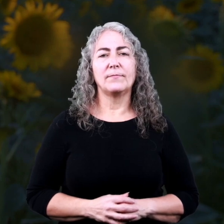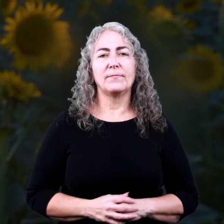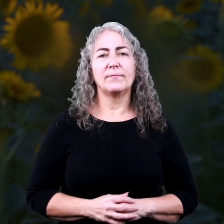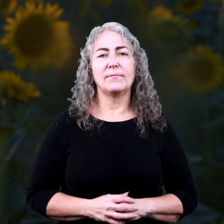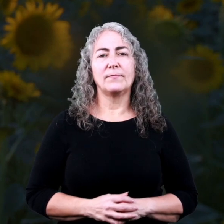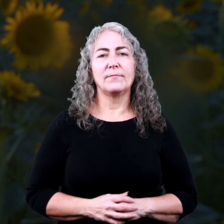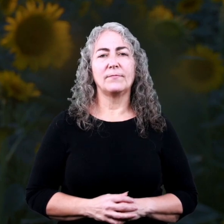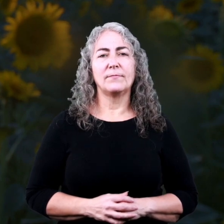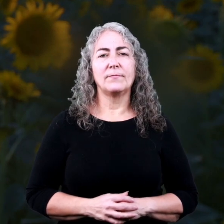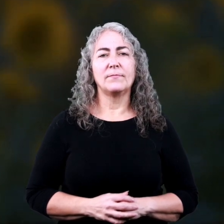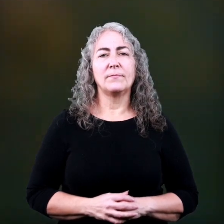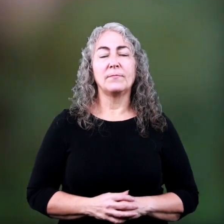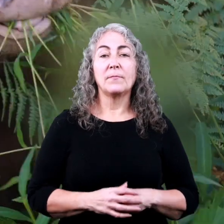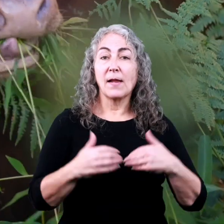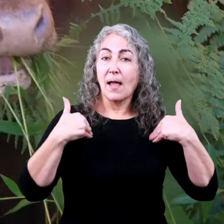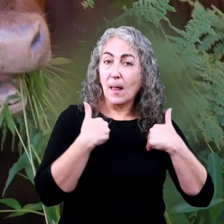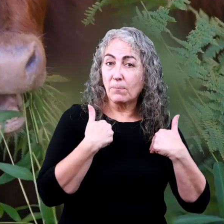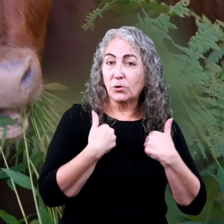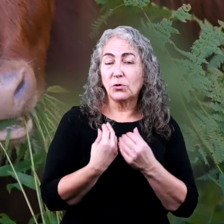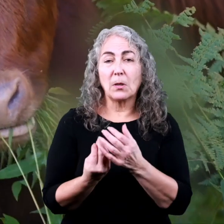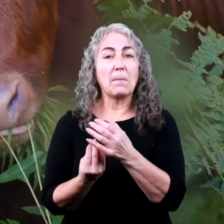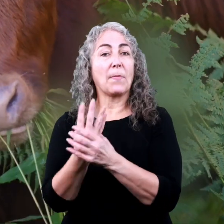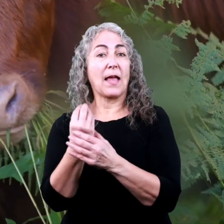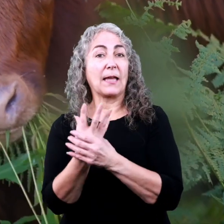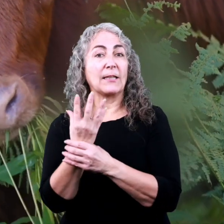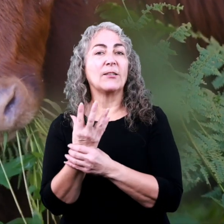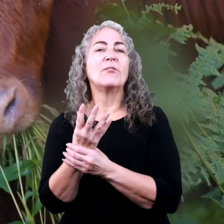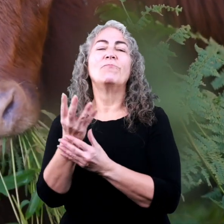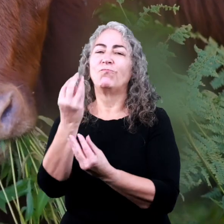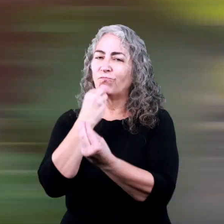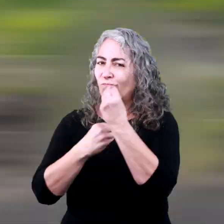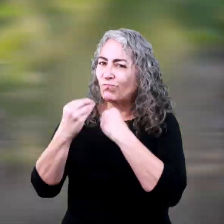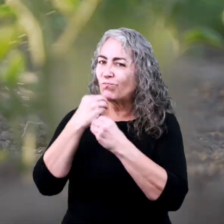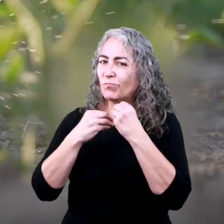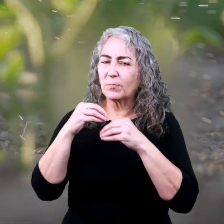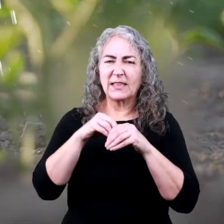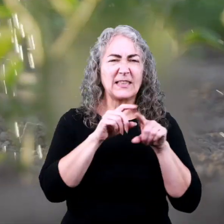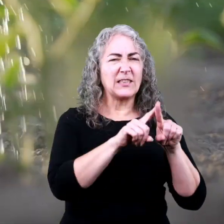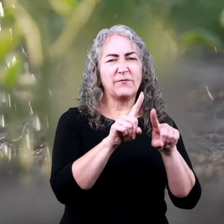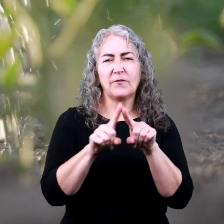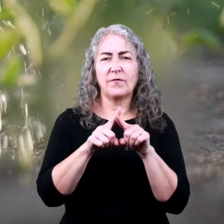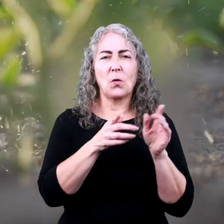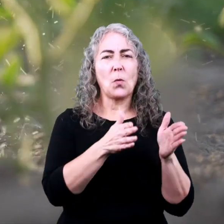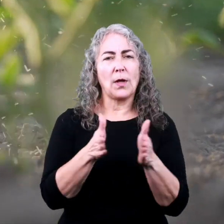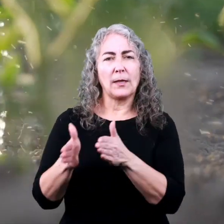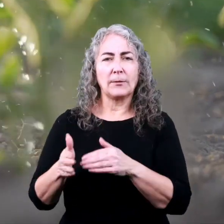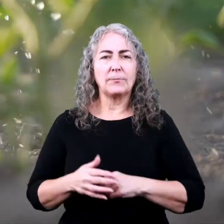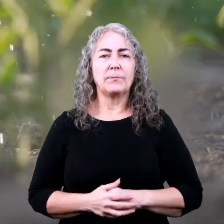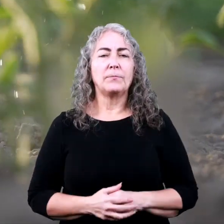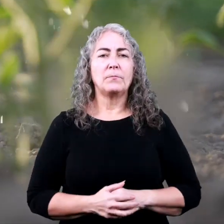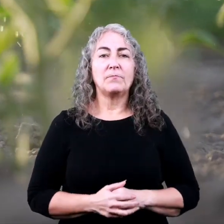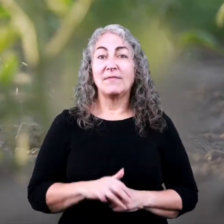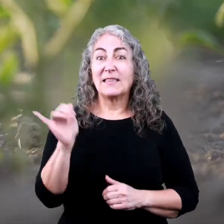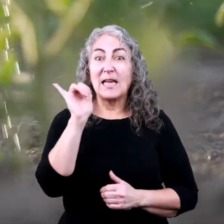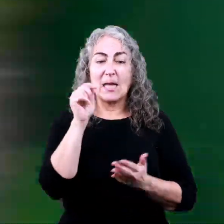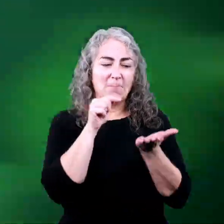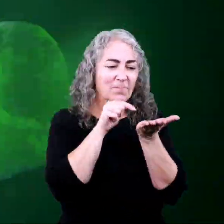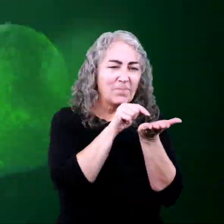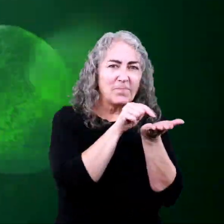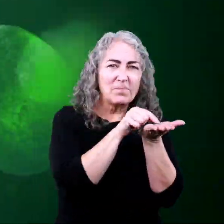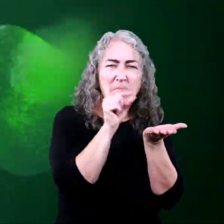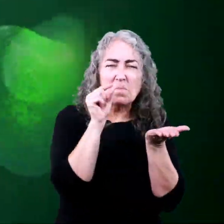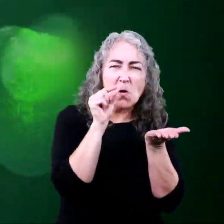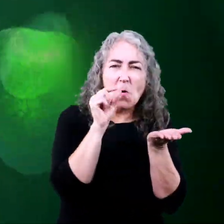you are a plant animals and plants take in nutrients in different ways and